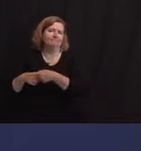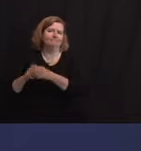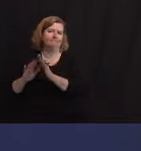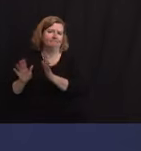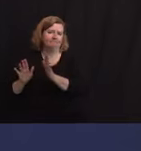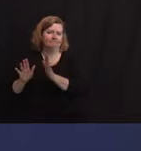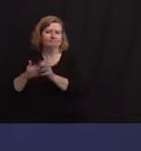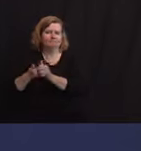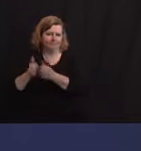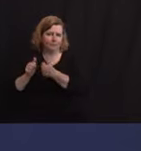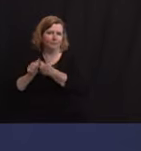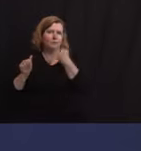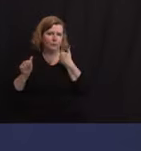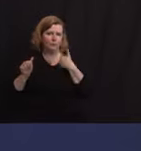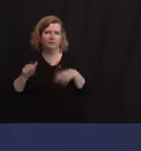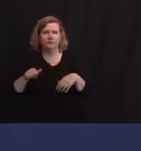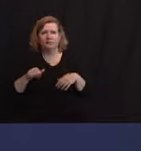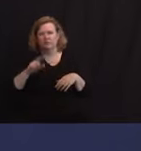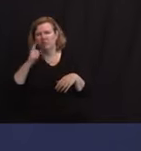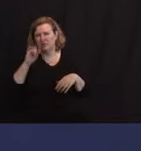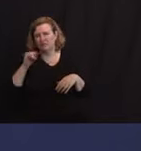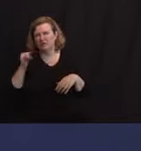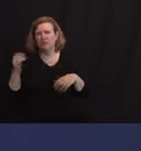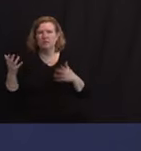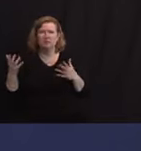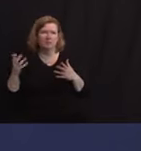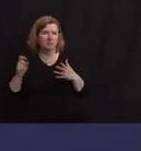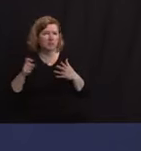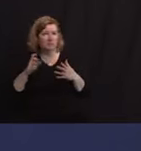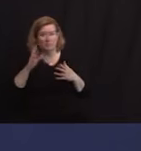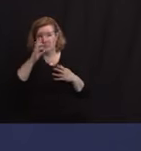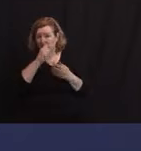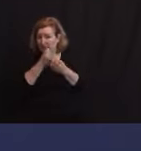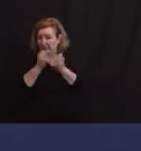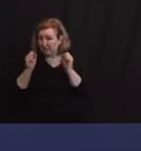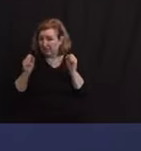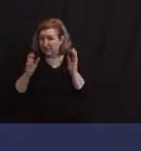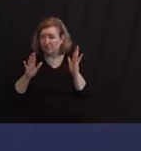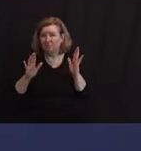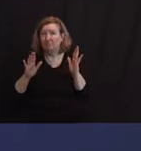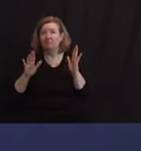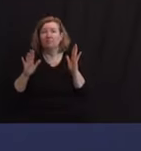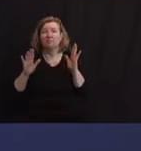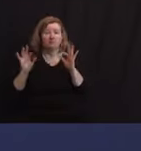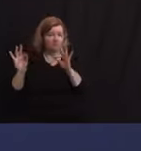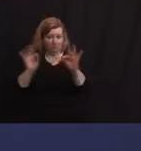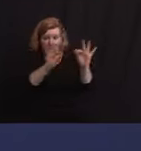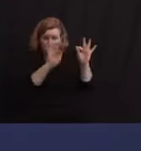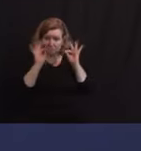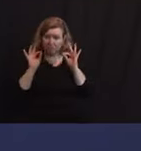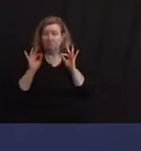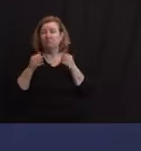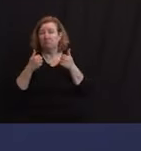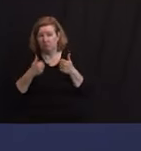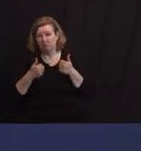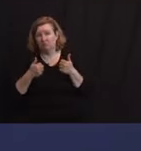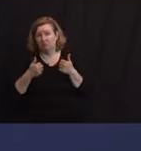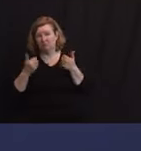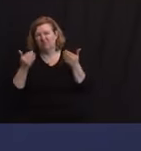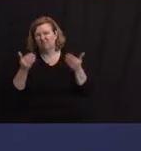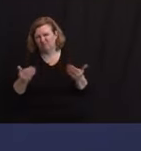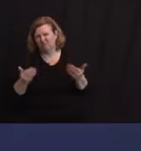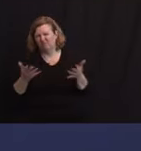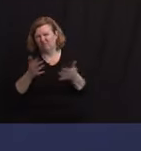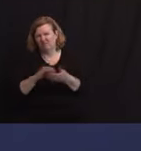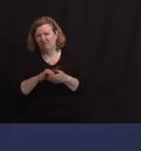still need J&J. Assuming it's safe and it checks all the boxes, we still need it as